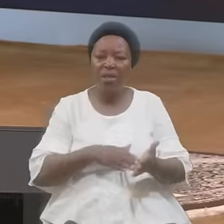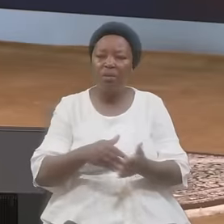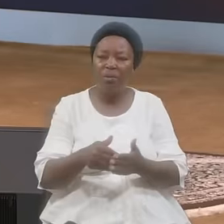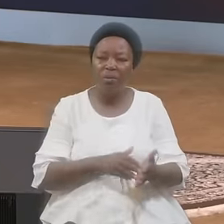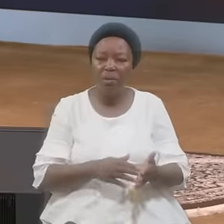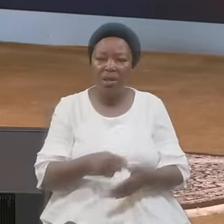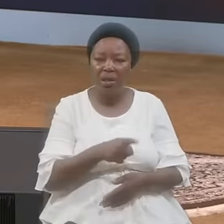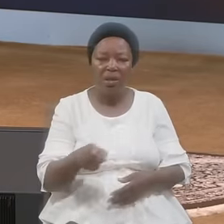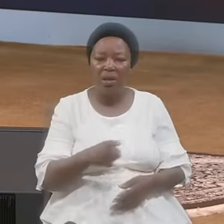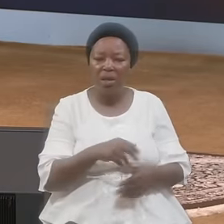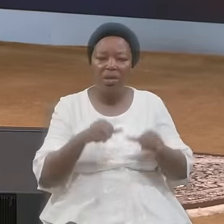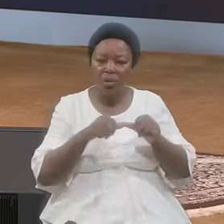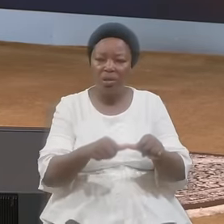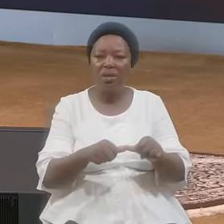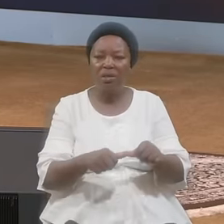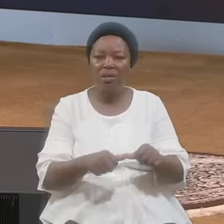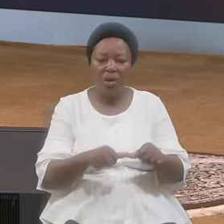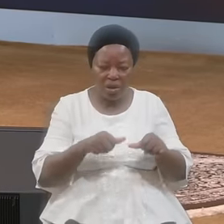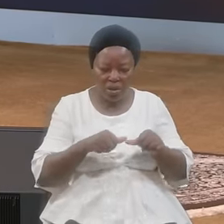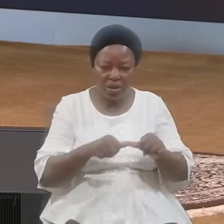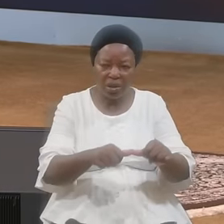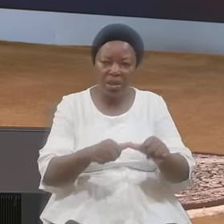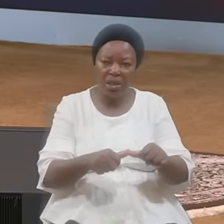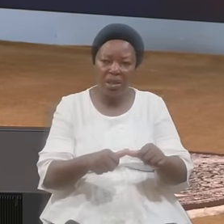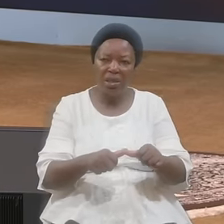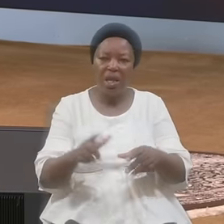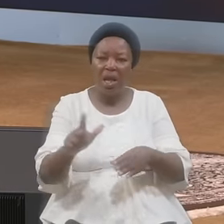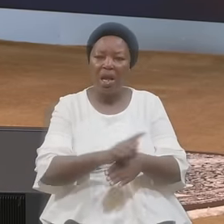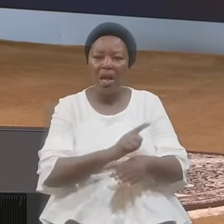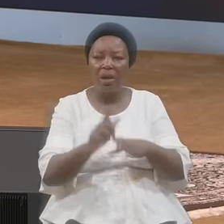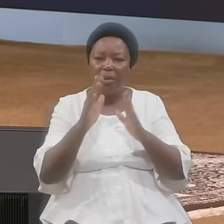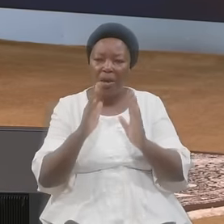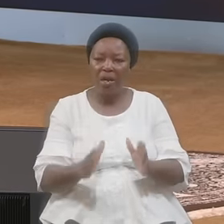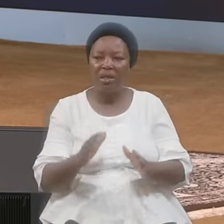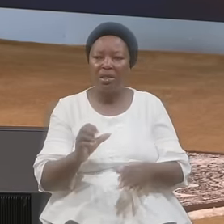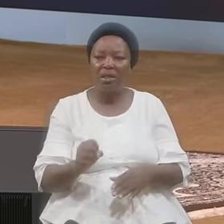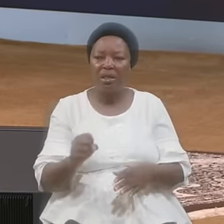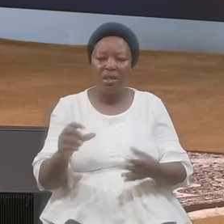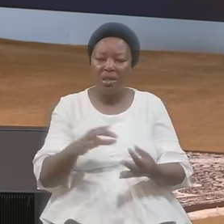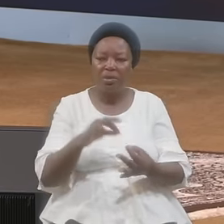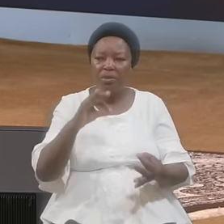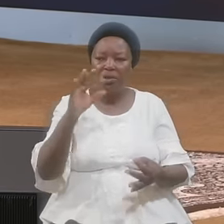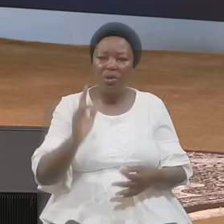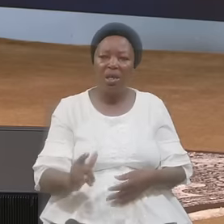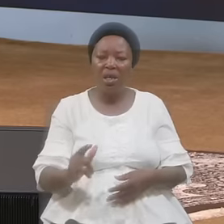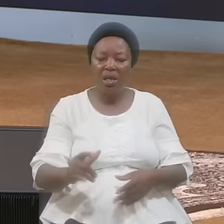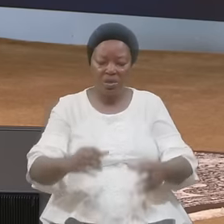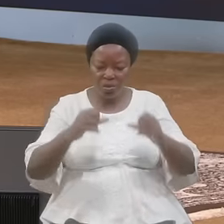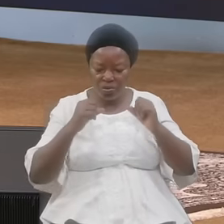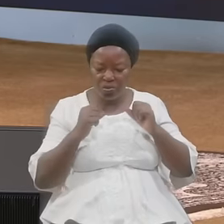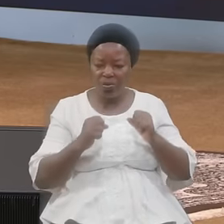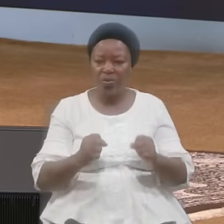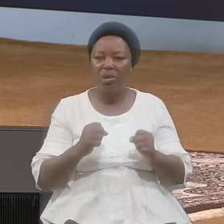Consistent Consistent Libras Spiritually Strengthening